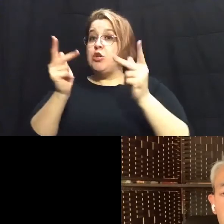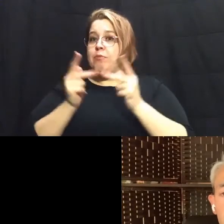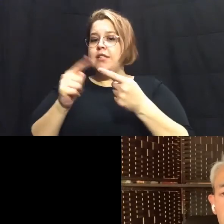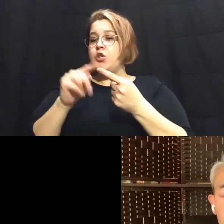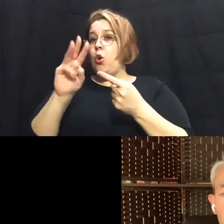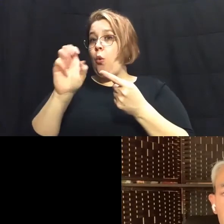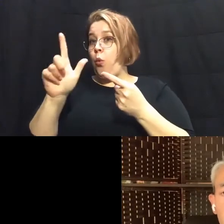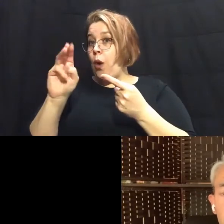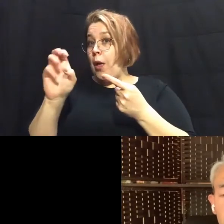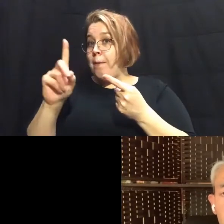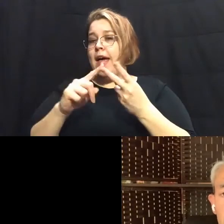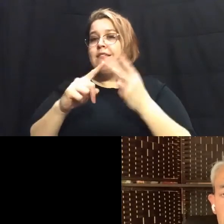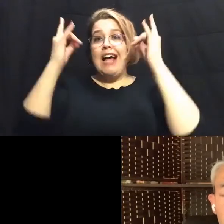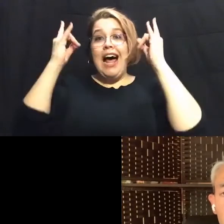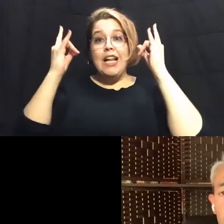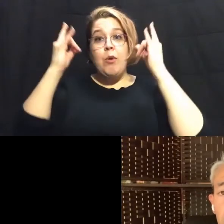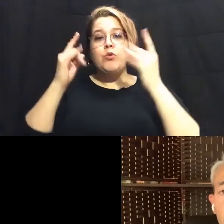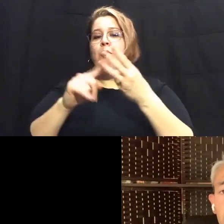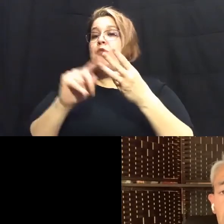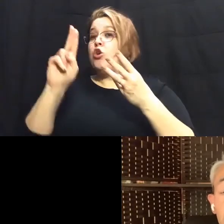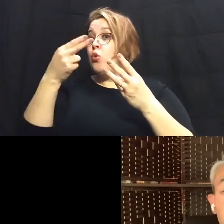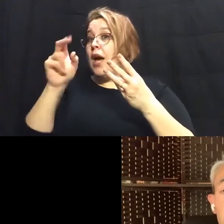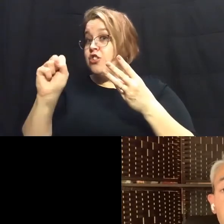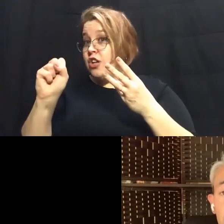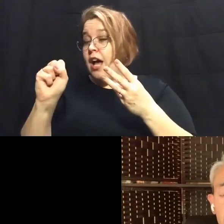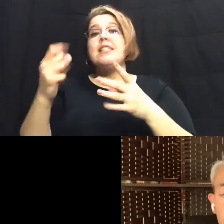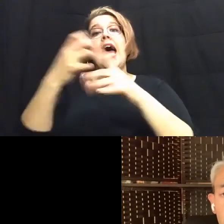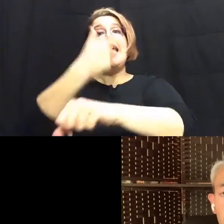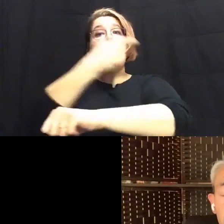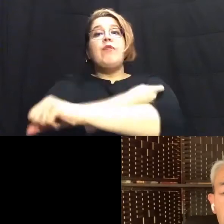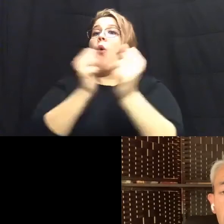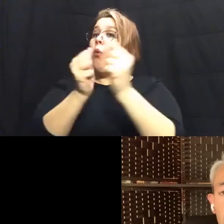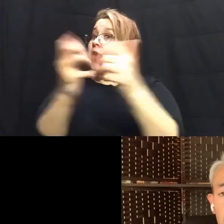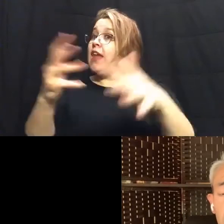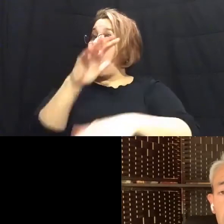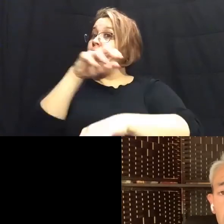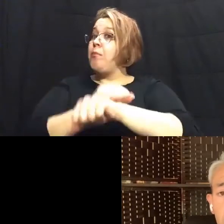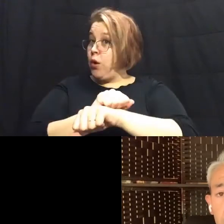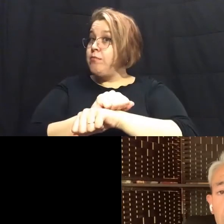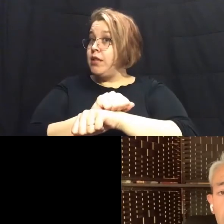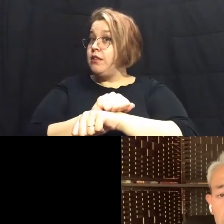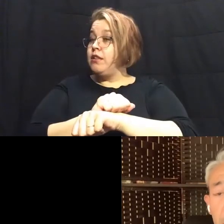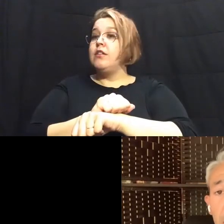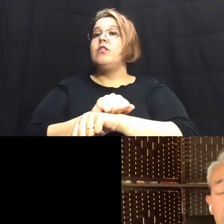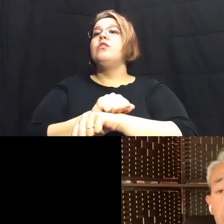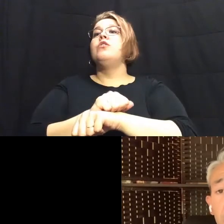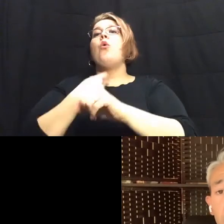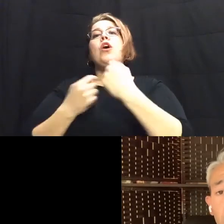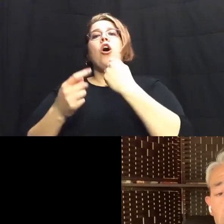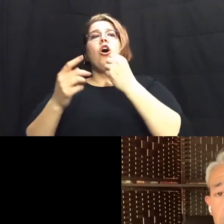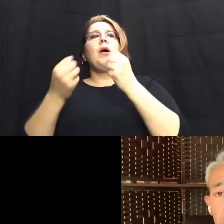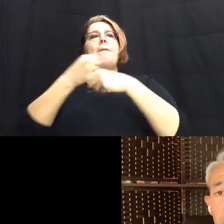um alamo dome or uhs the wonderland mall and get a vaccine without an appointment we're clearing out clearing the path